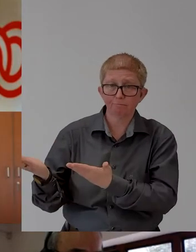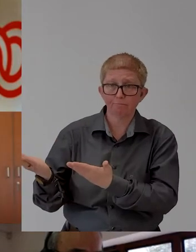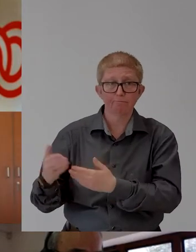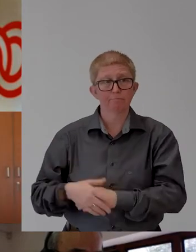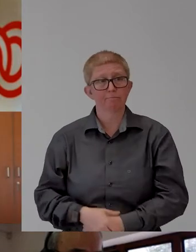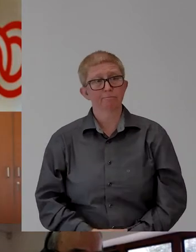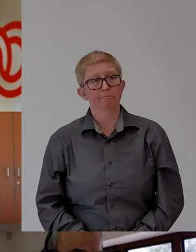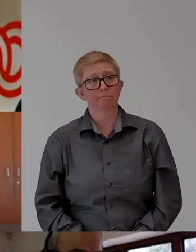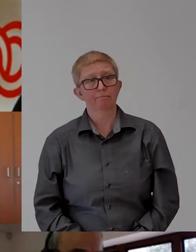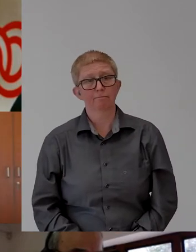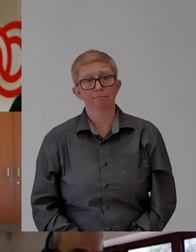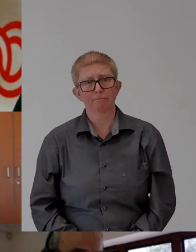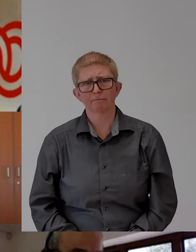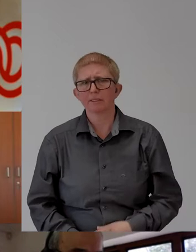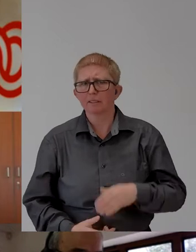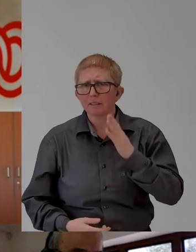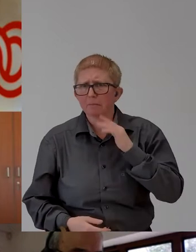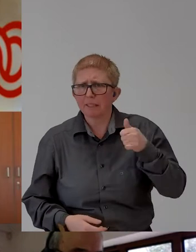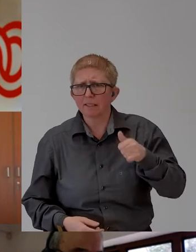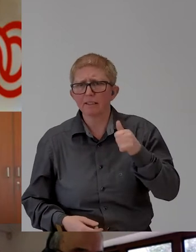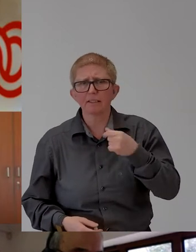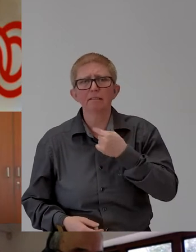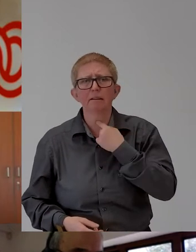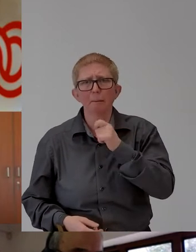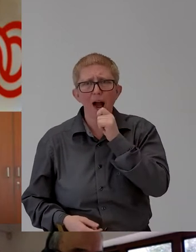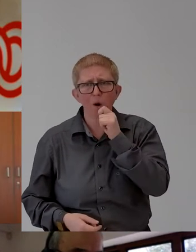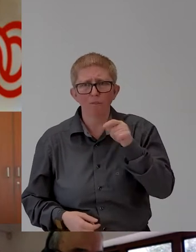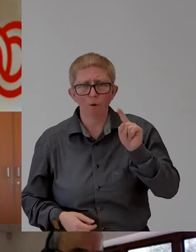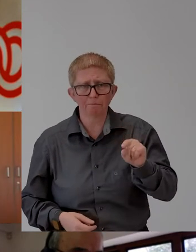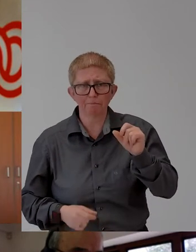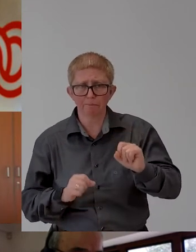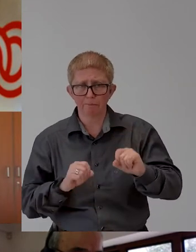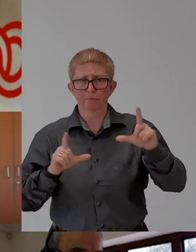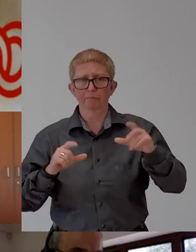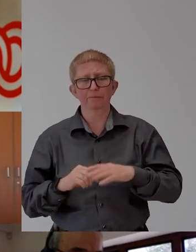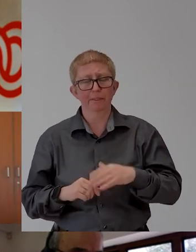Please unmute your microphone and then do your statement.